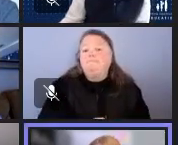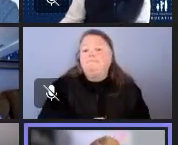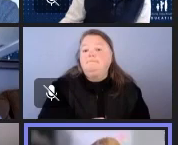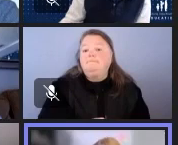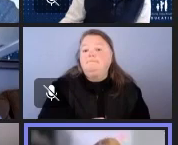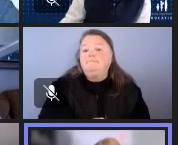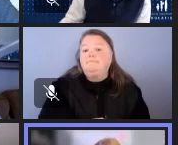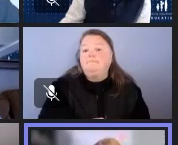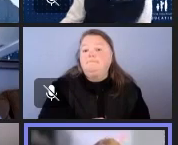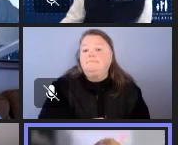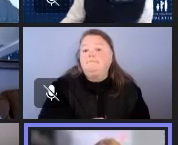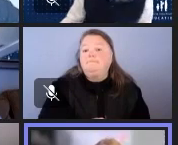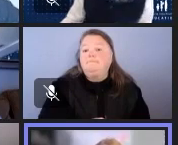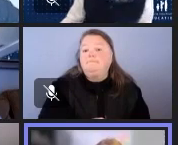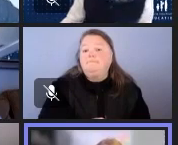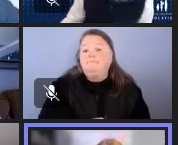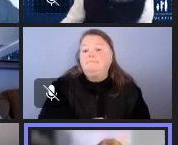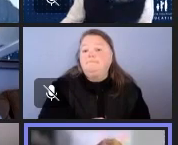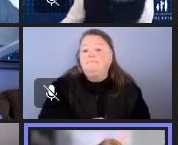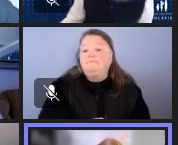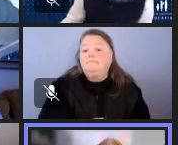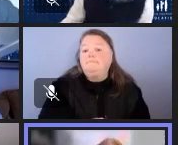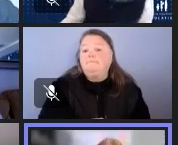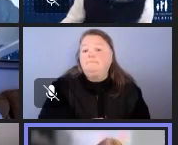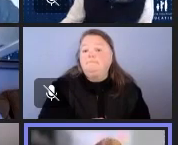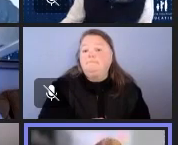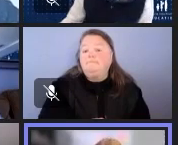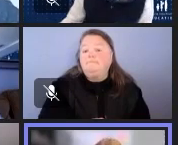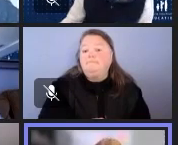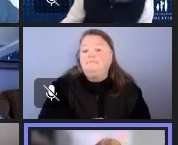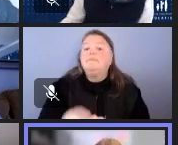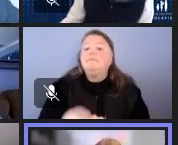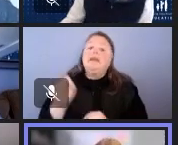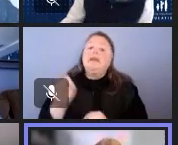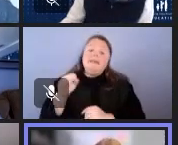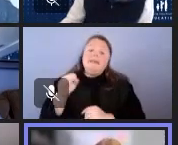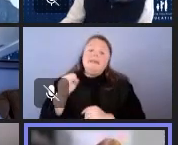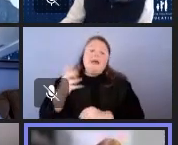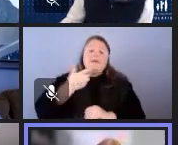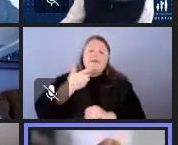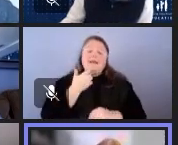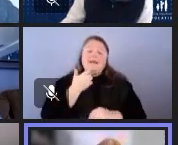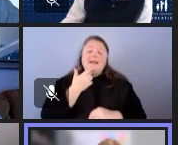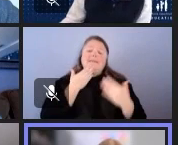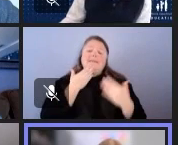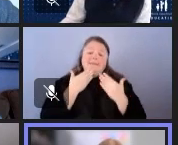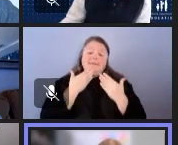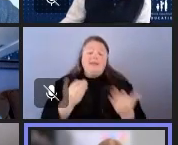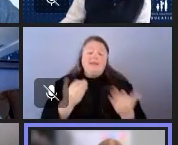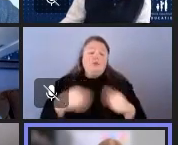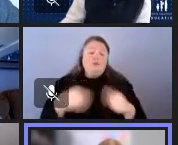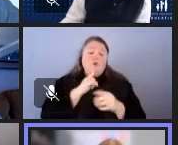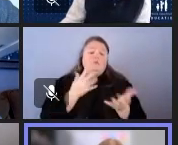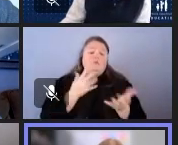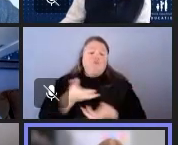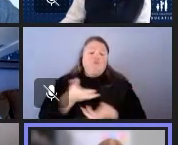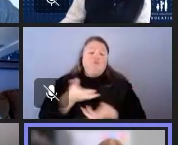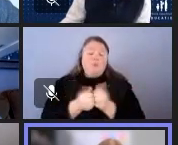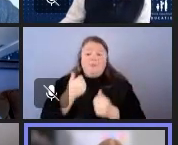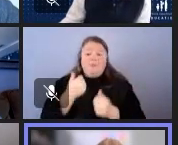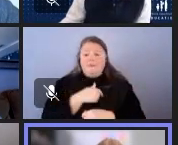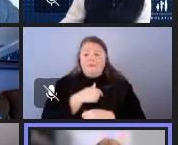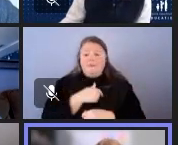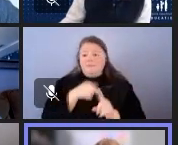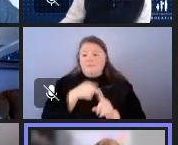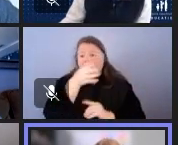Yeah. So I just want to say thank you all for speaking to us about this and